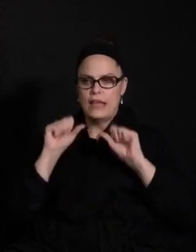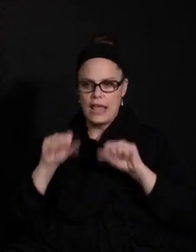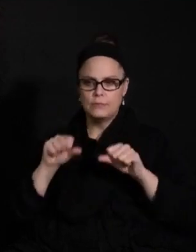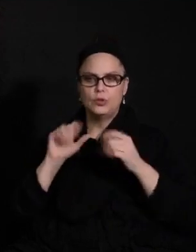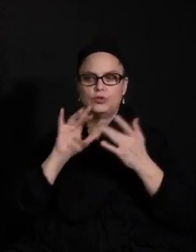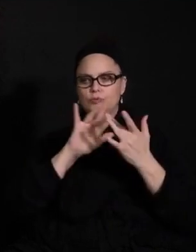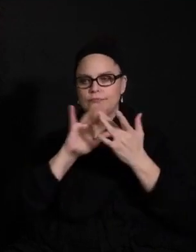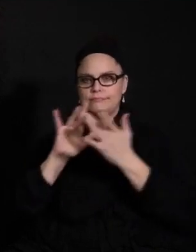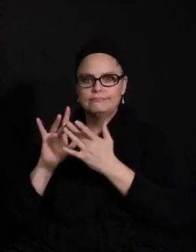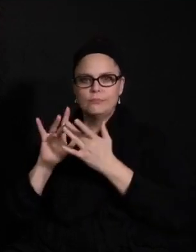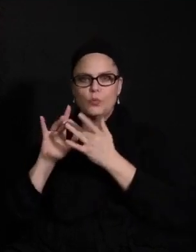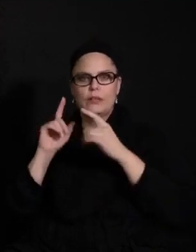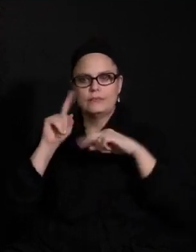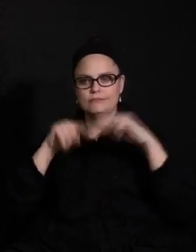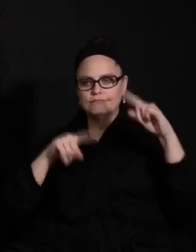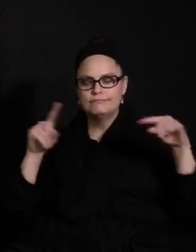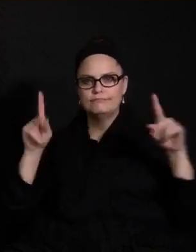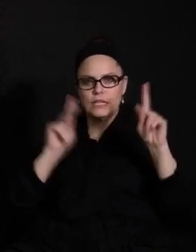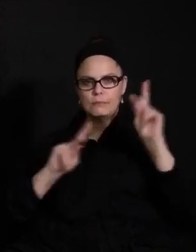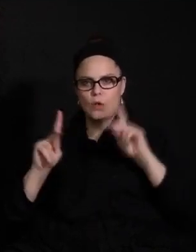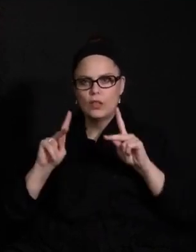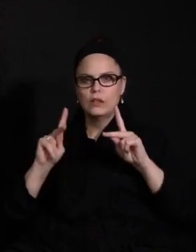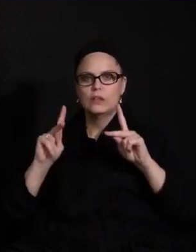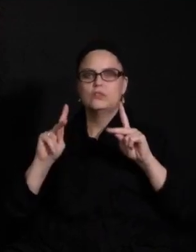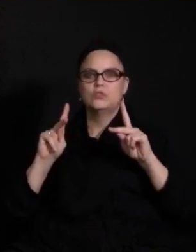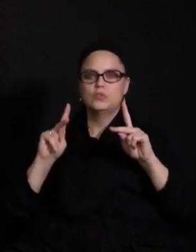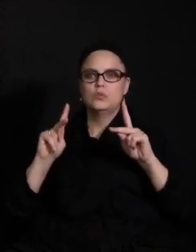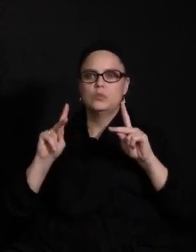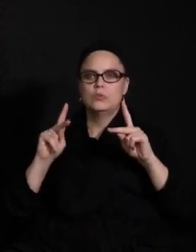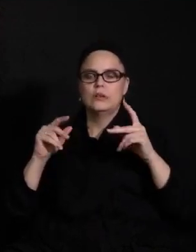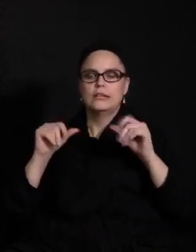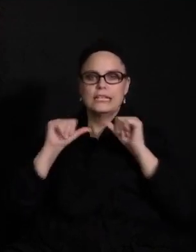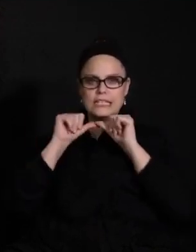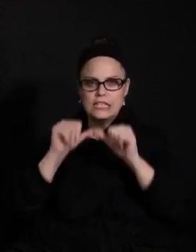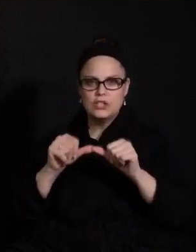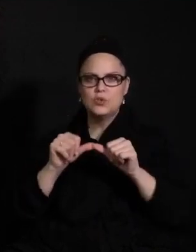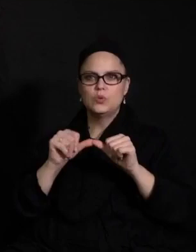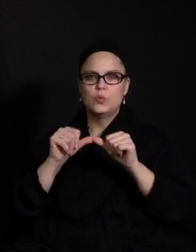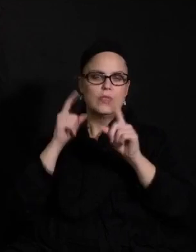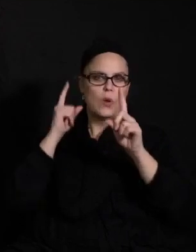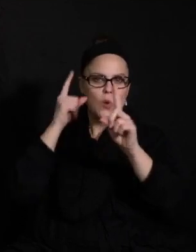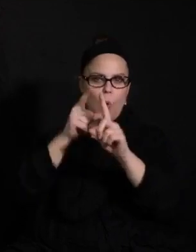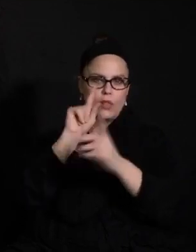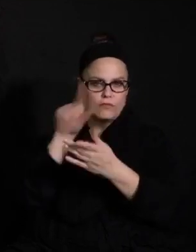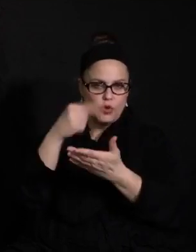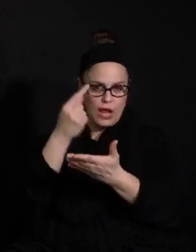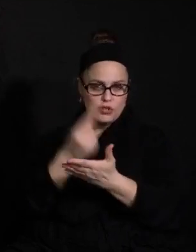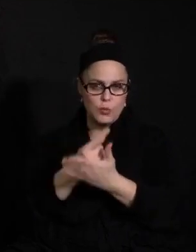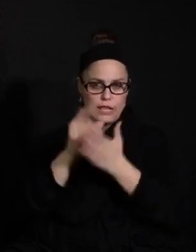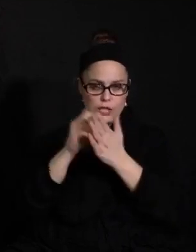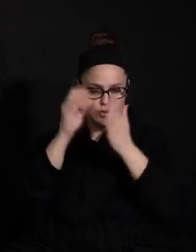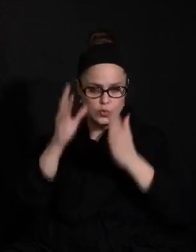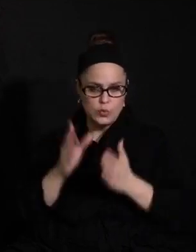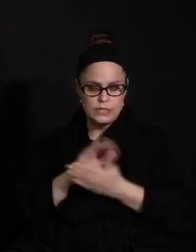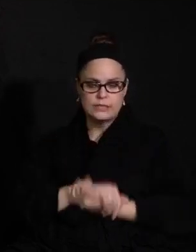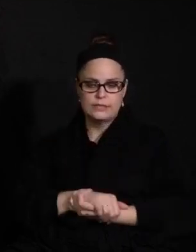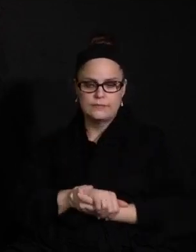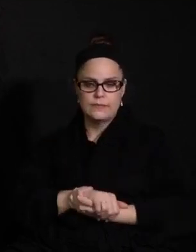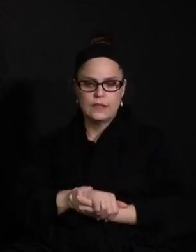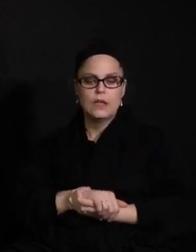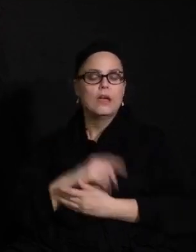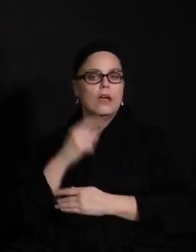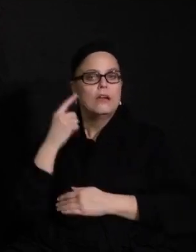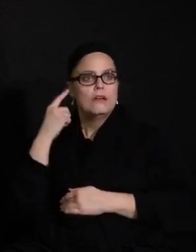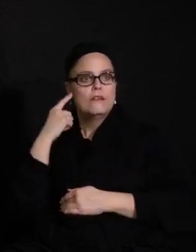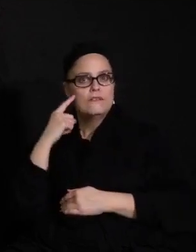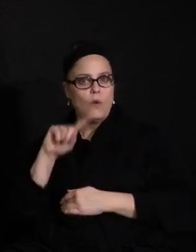to make the best decision we could to keep kids on track to graduate. And Dr. Gothard, you explained the rest very clearly. In terms